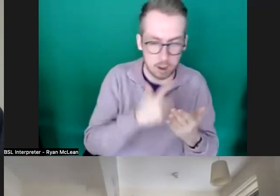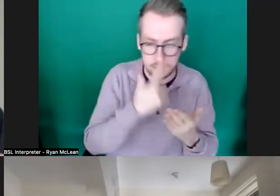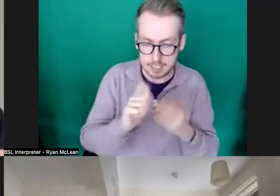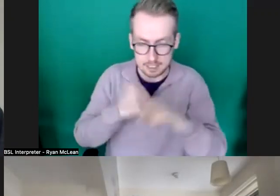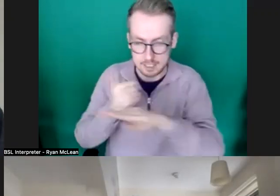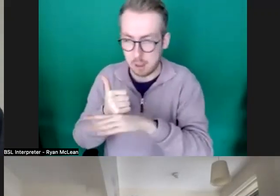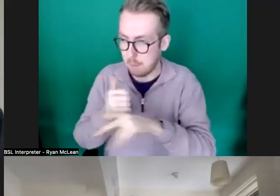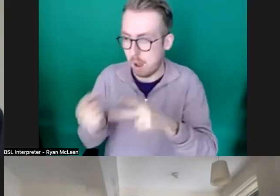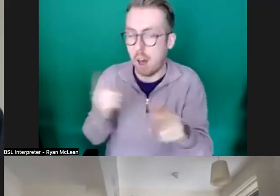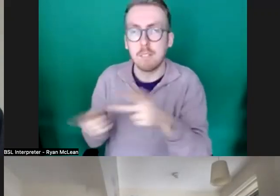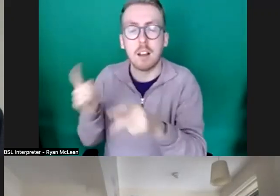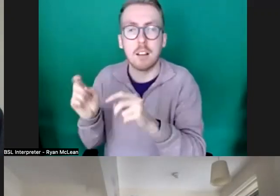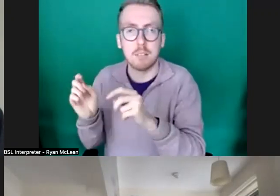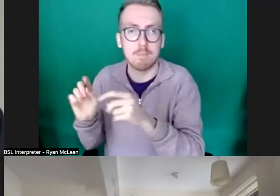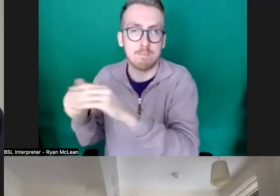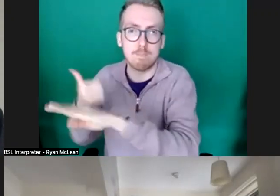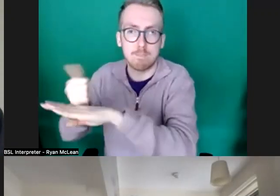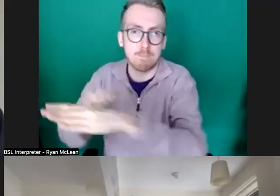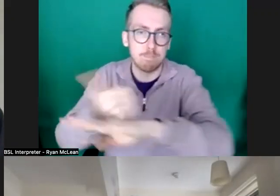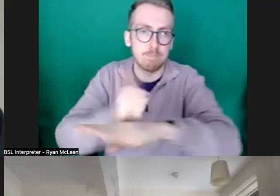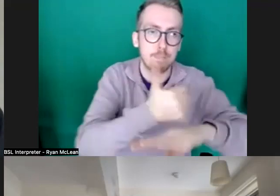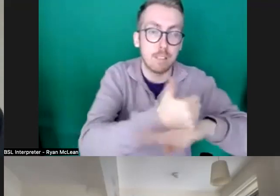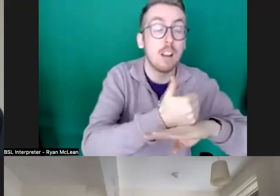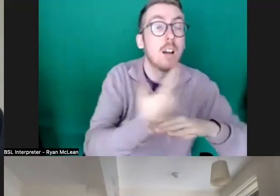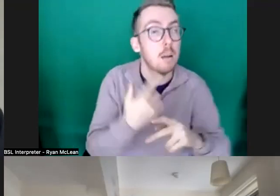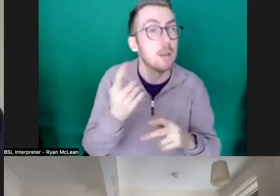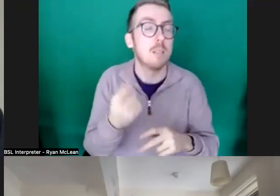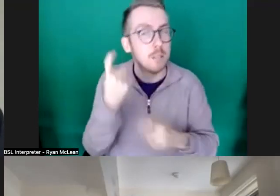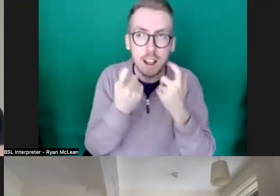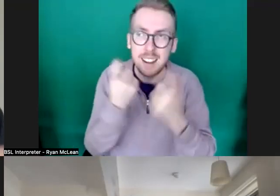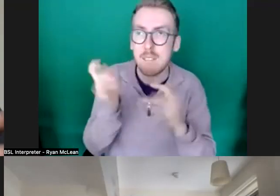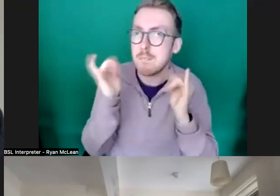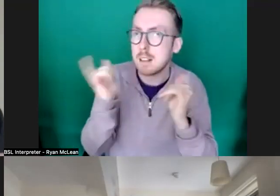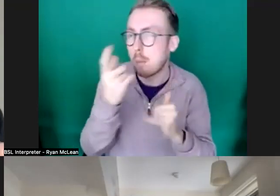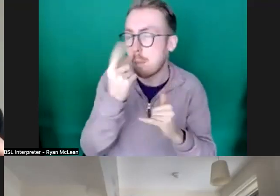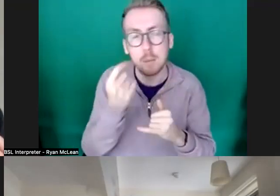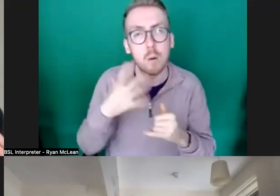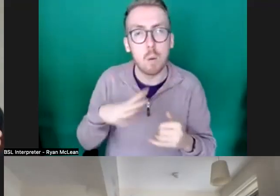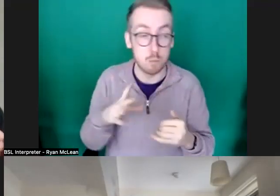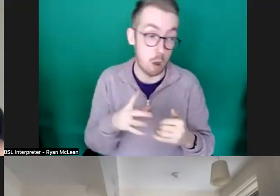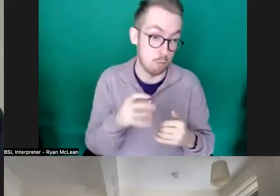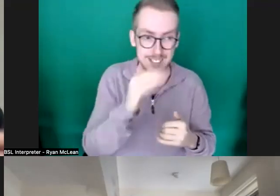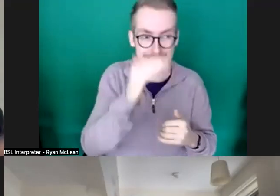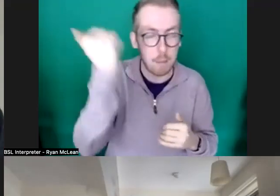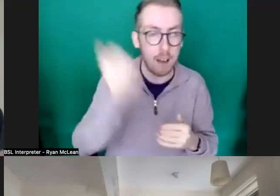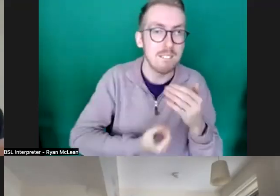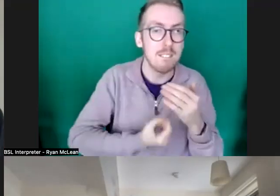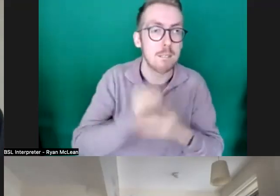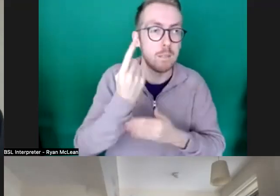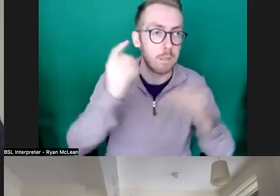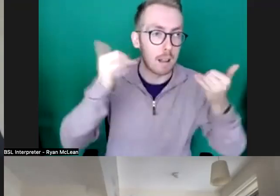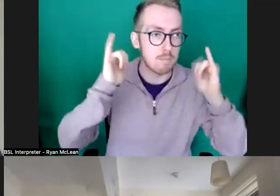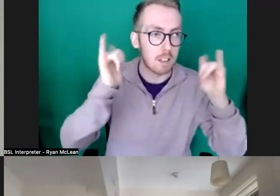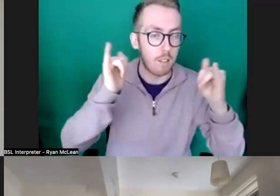uh what you might find is that festivals are looking to present certainly summer festivals would be looking to present